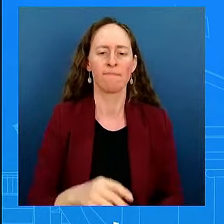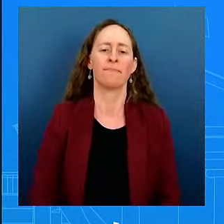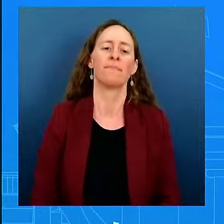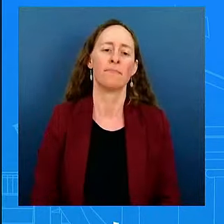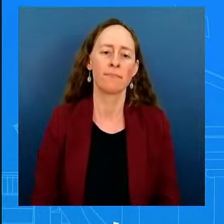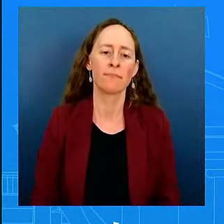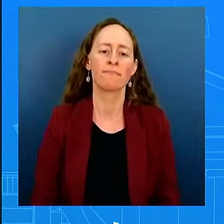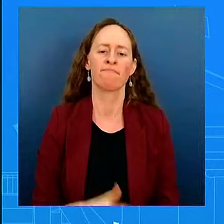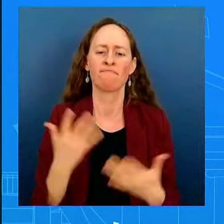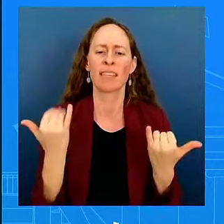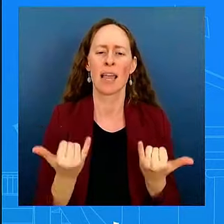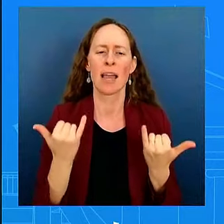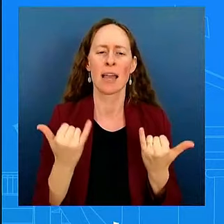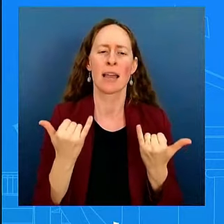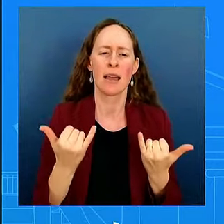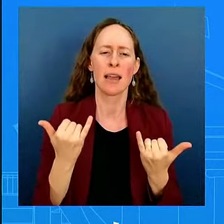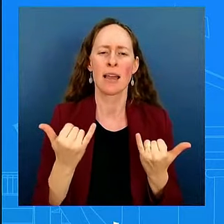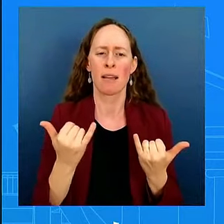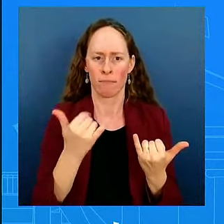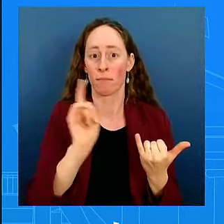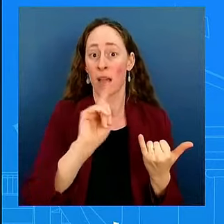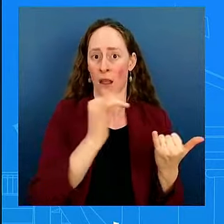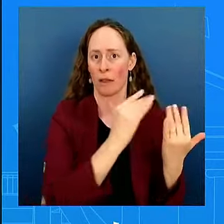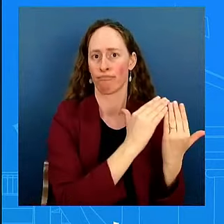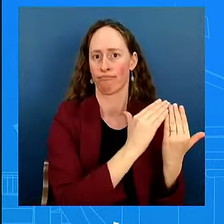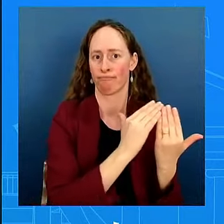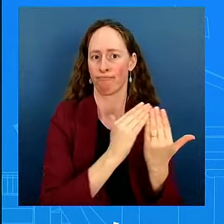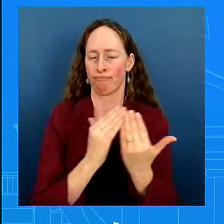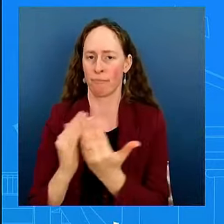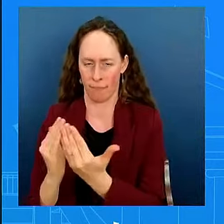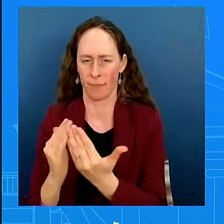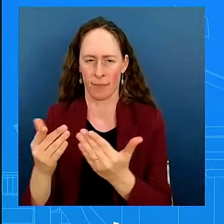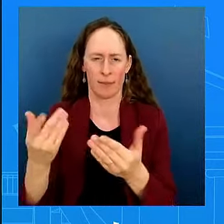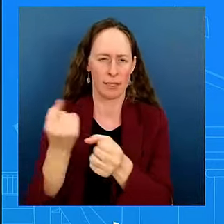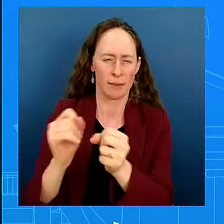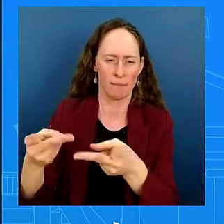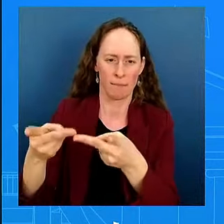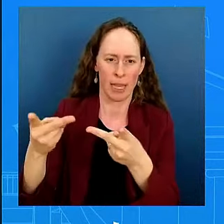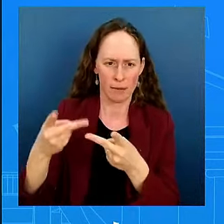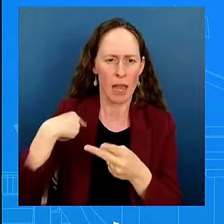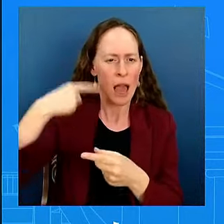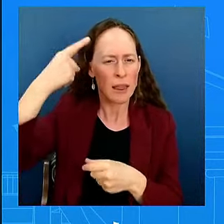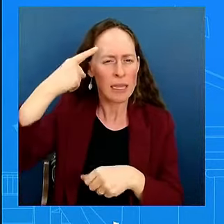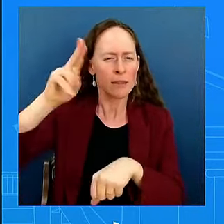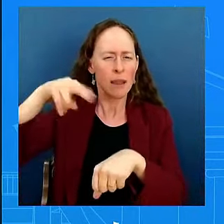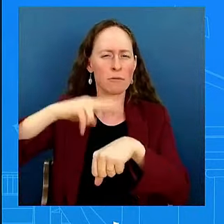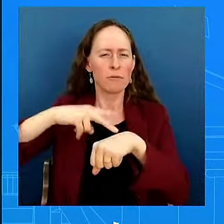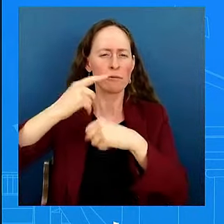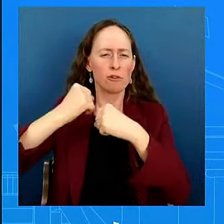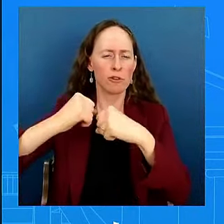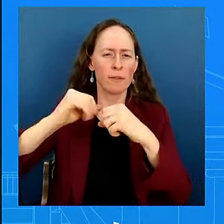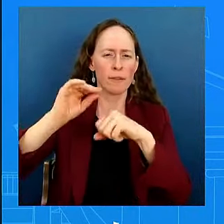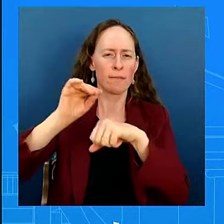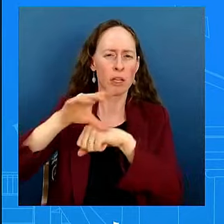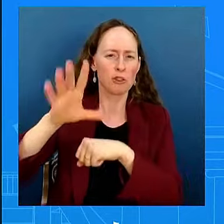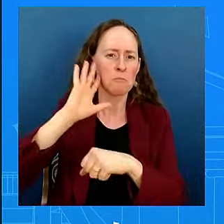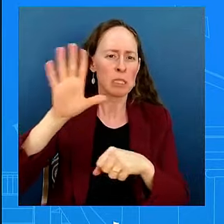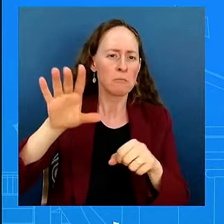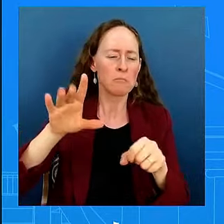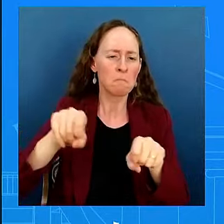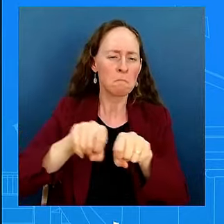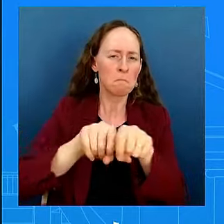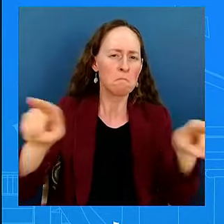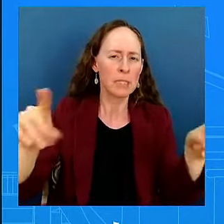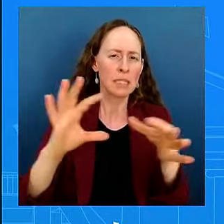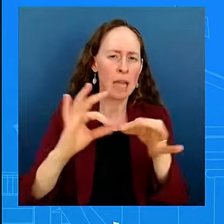a statement, Jake Sullivan, on this. If he hasn't, I'm sure it's coming shortly. We appreciate the Turkish police, the actions that they have taken.